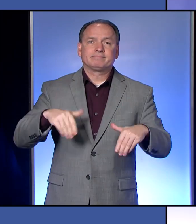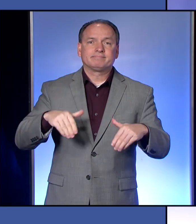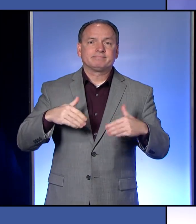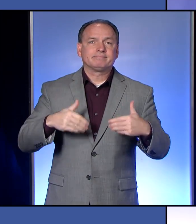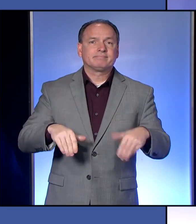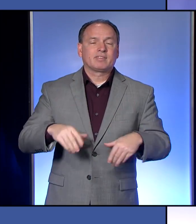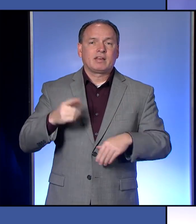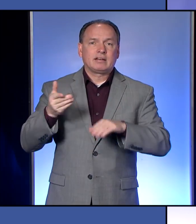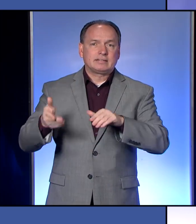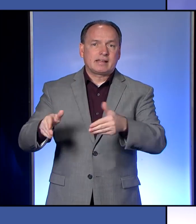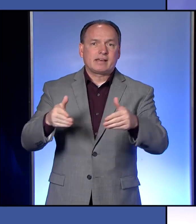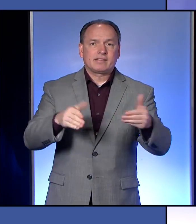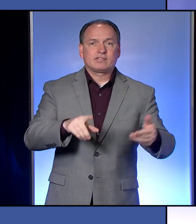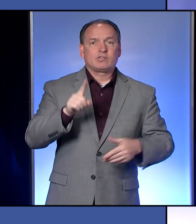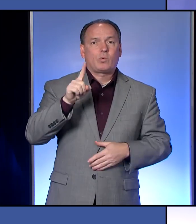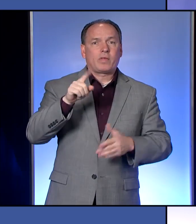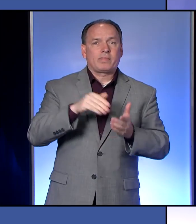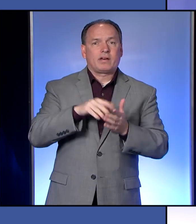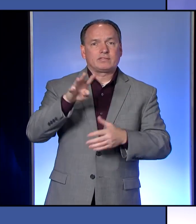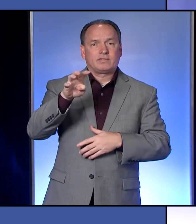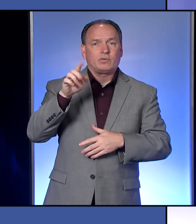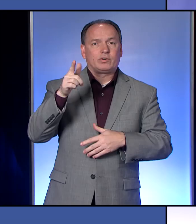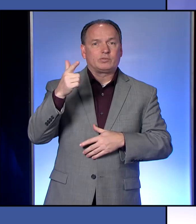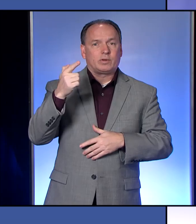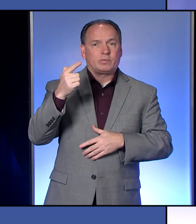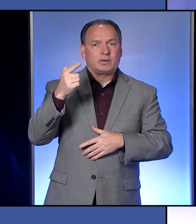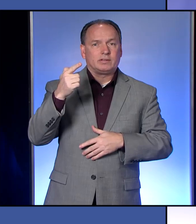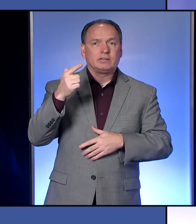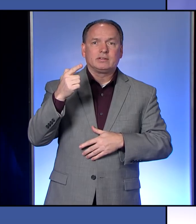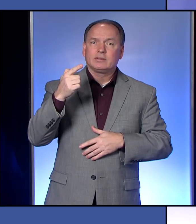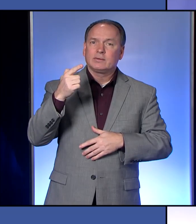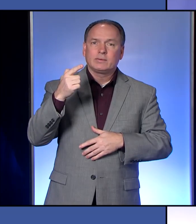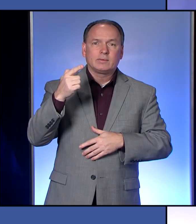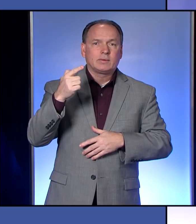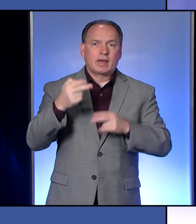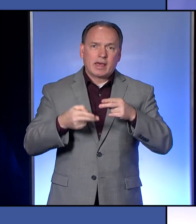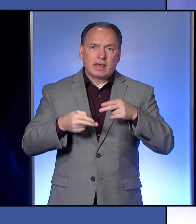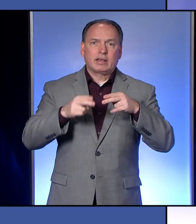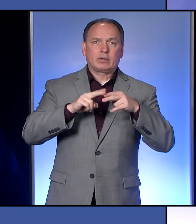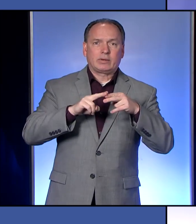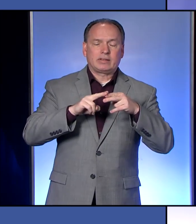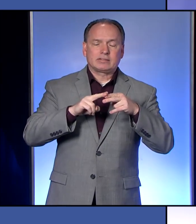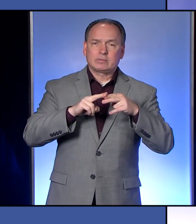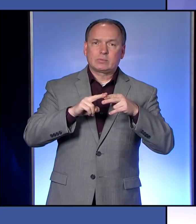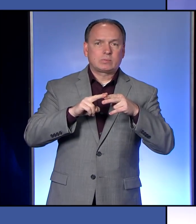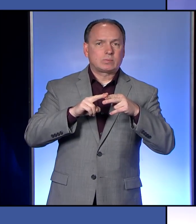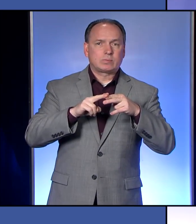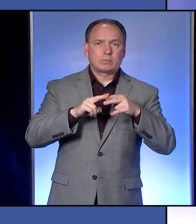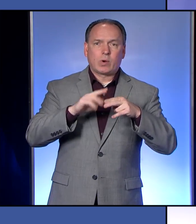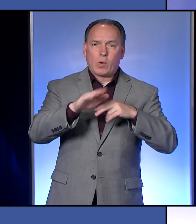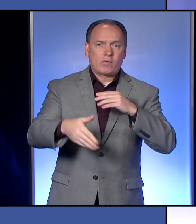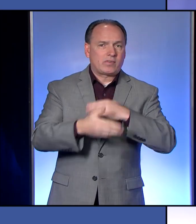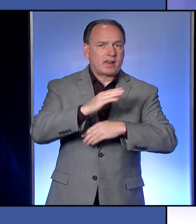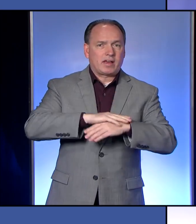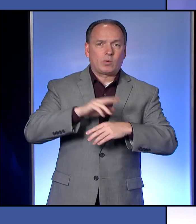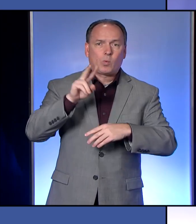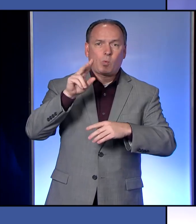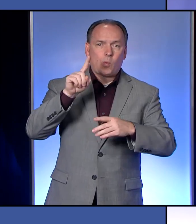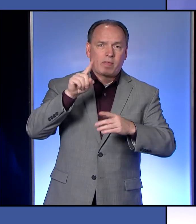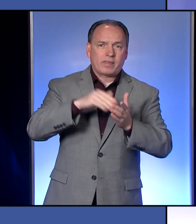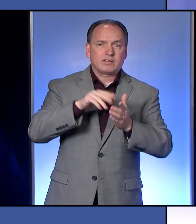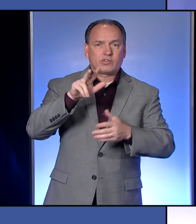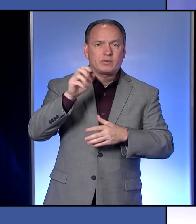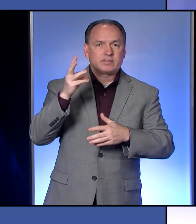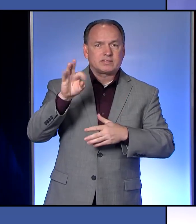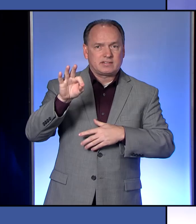,421. And this is an increase of 1,369 new cases